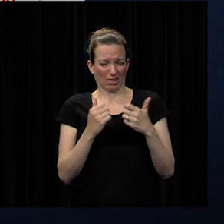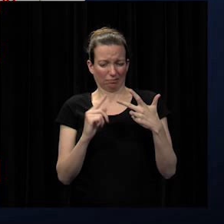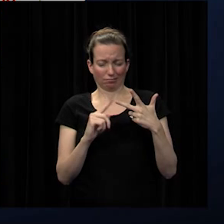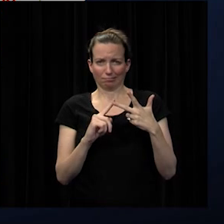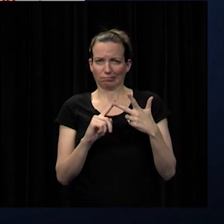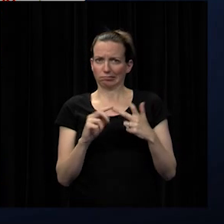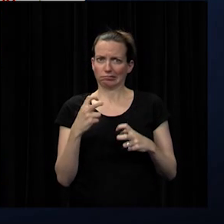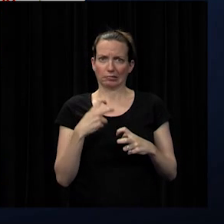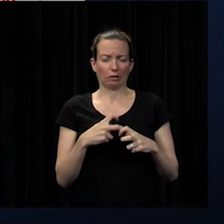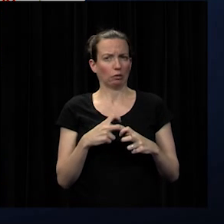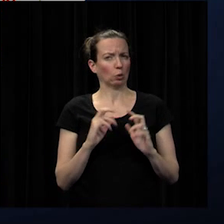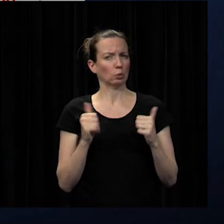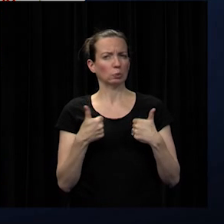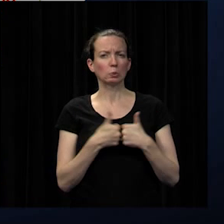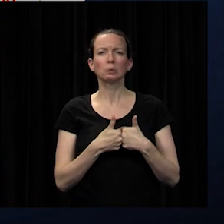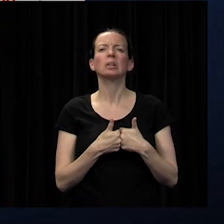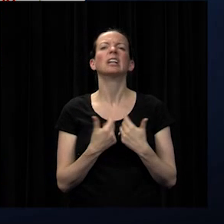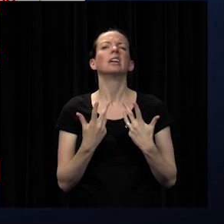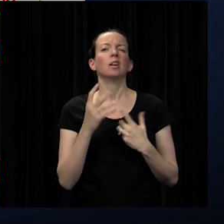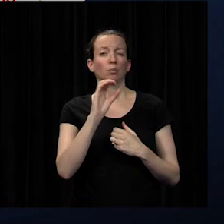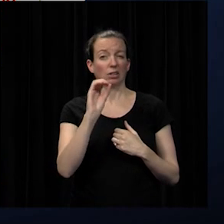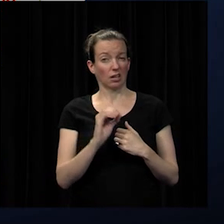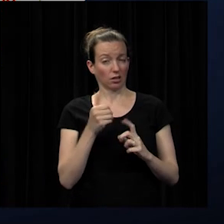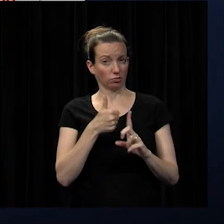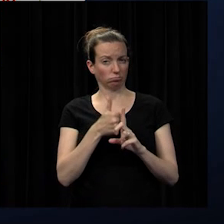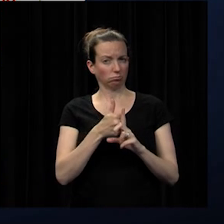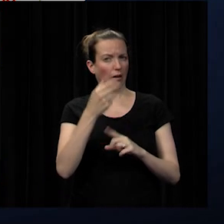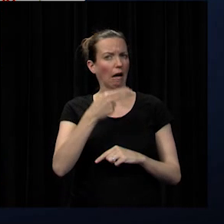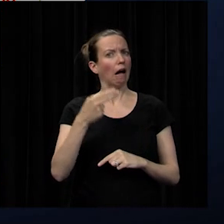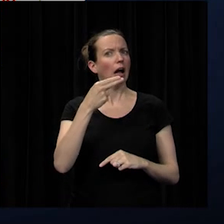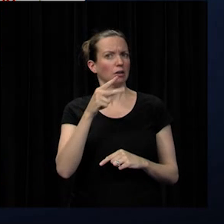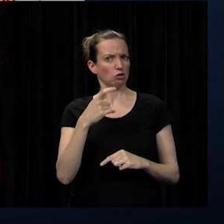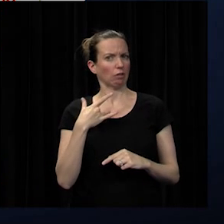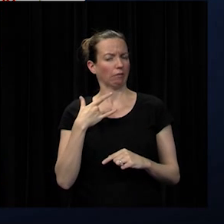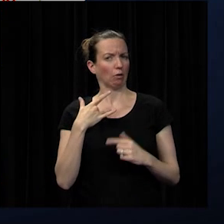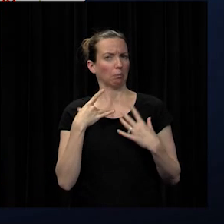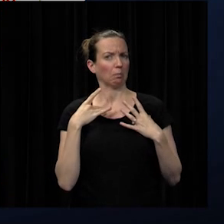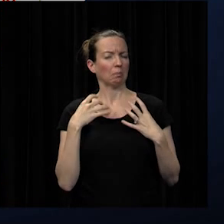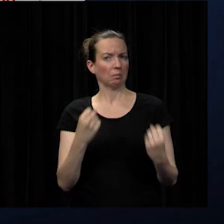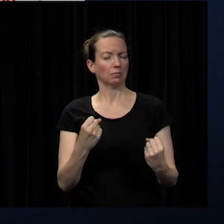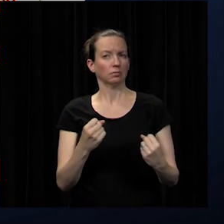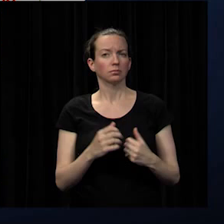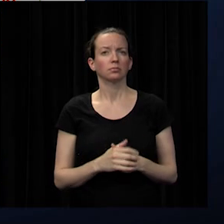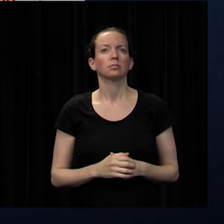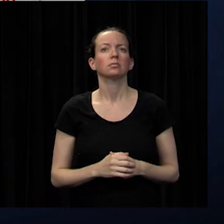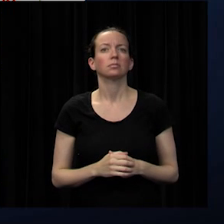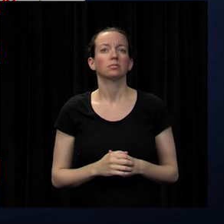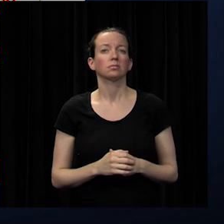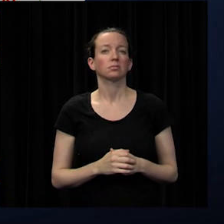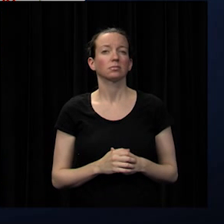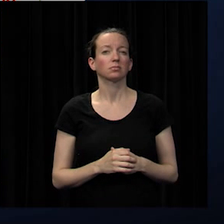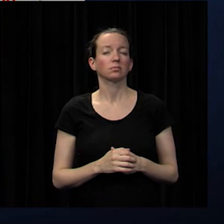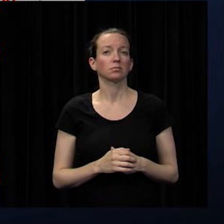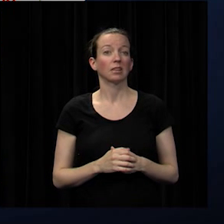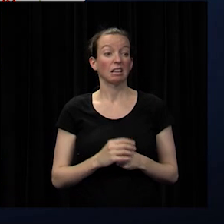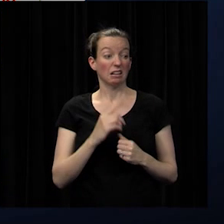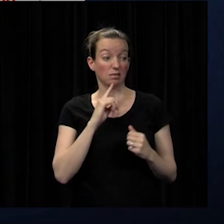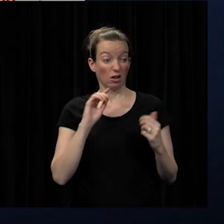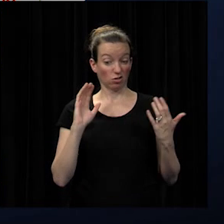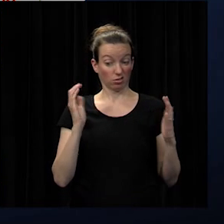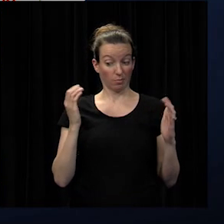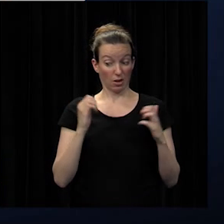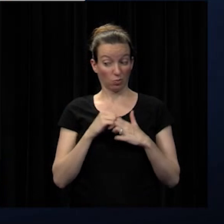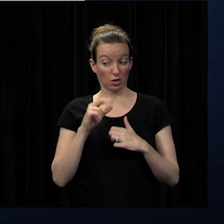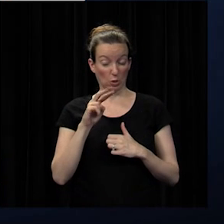again those are very high percentages and we should feel very good about those especially when we look at what the results were in 2007